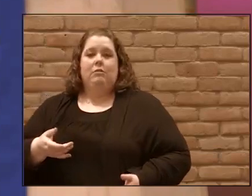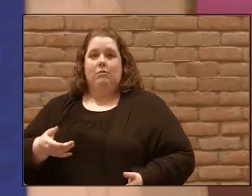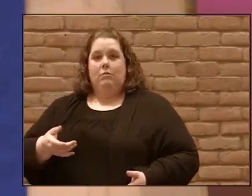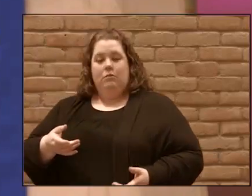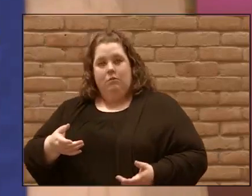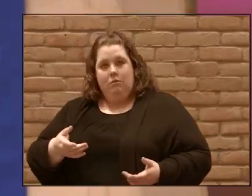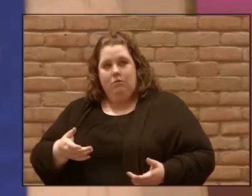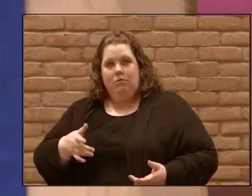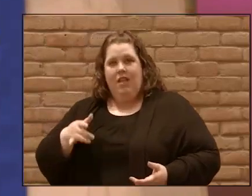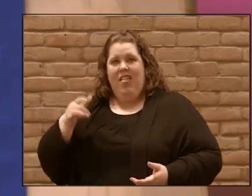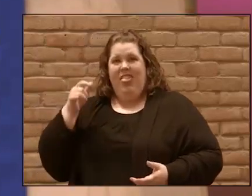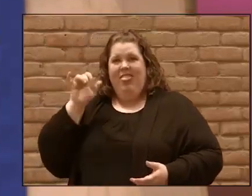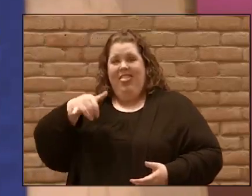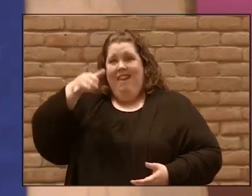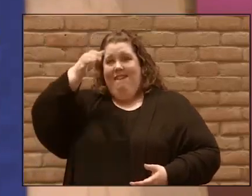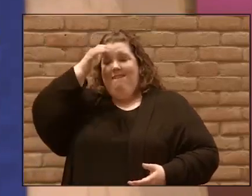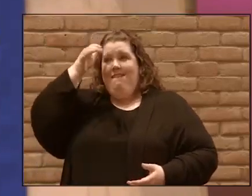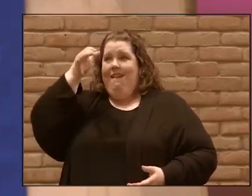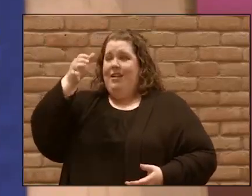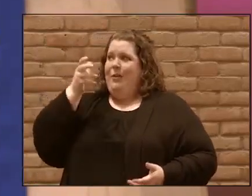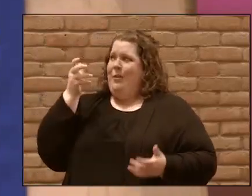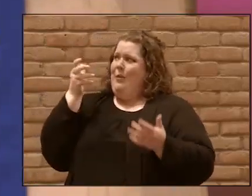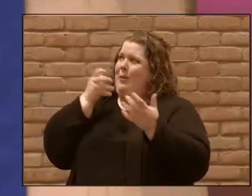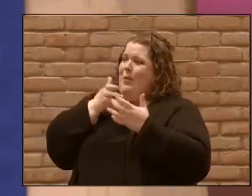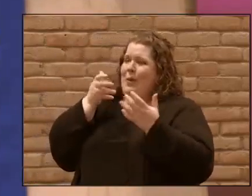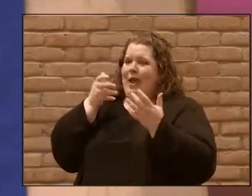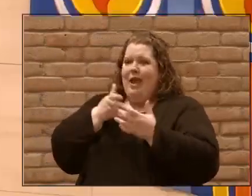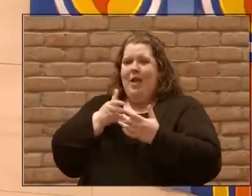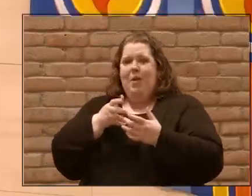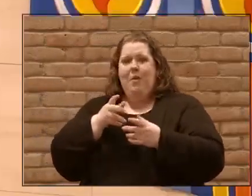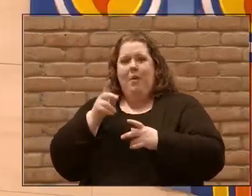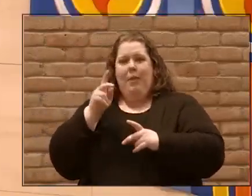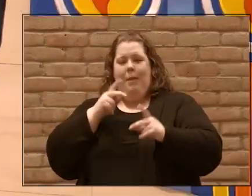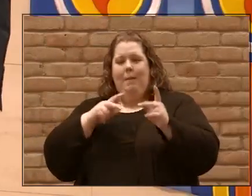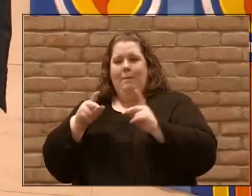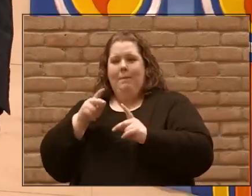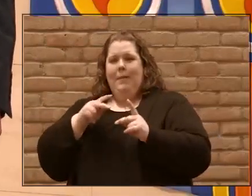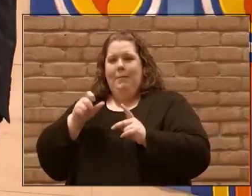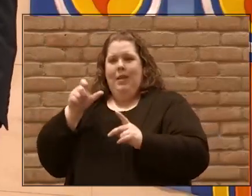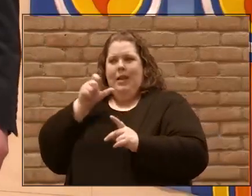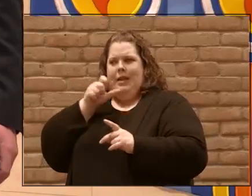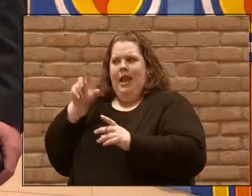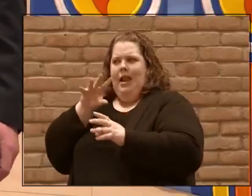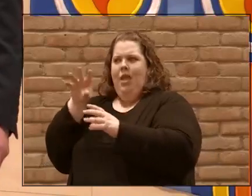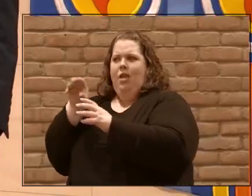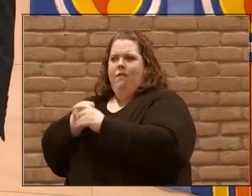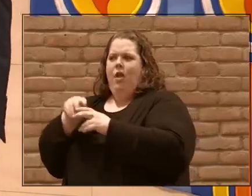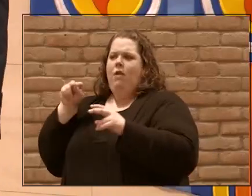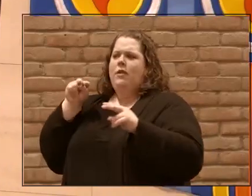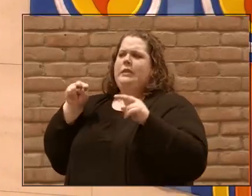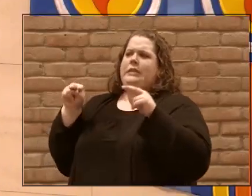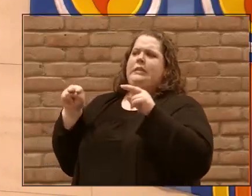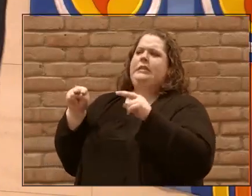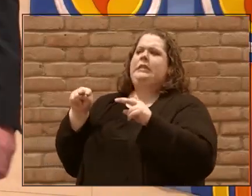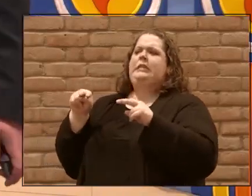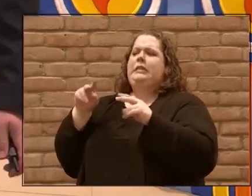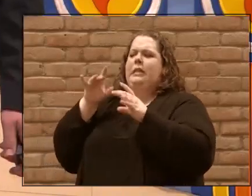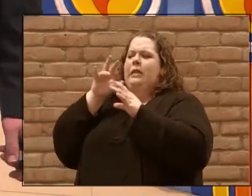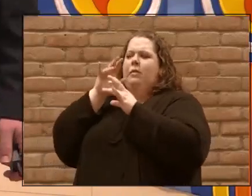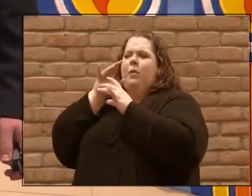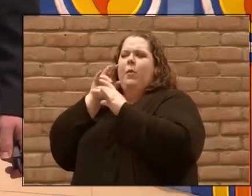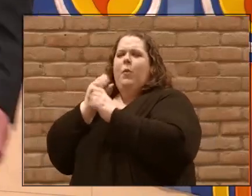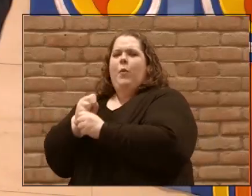radical concept and it's attractive and it led those on the outside to go, I don't know everything about this Jesus and